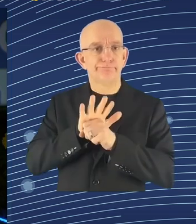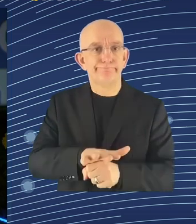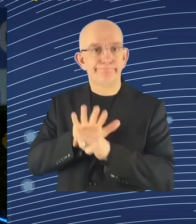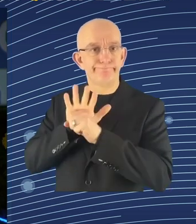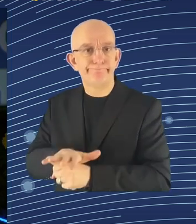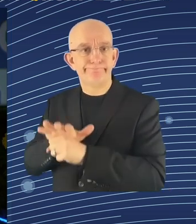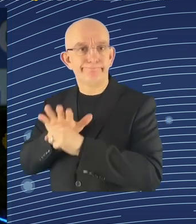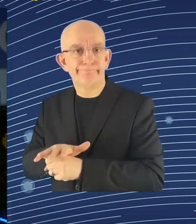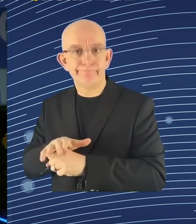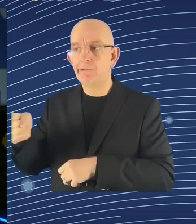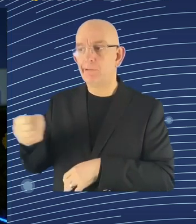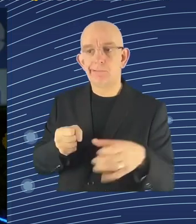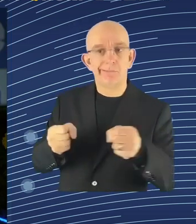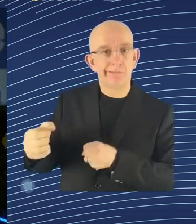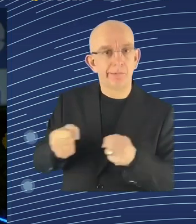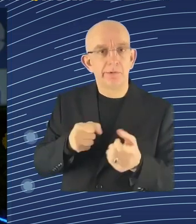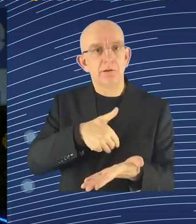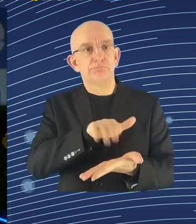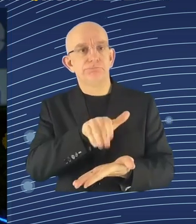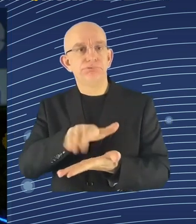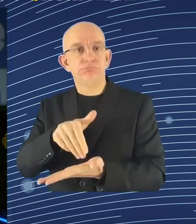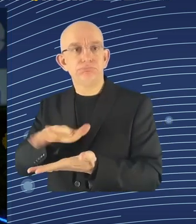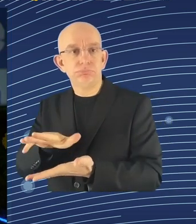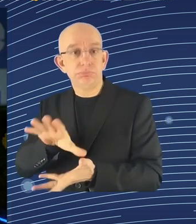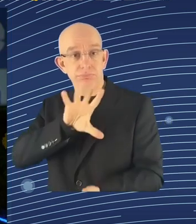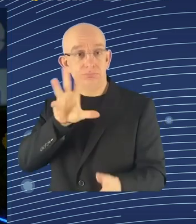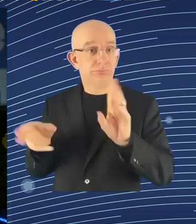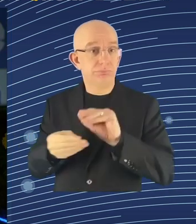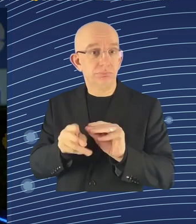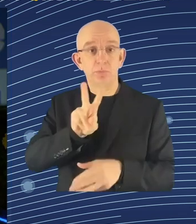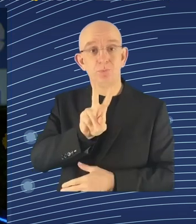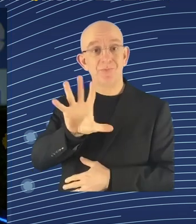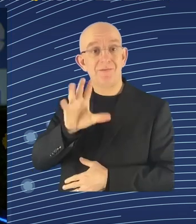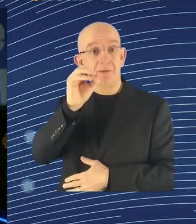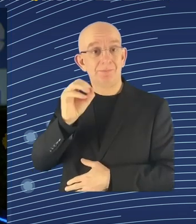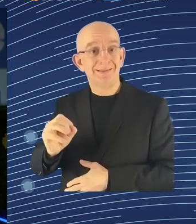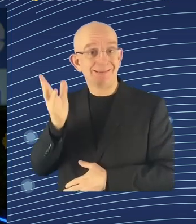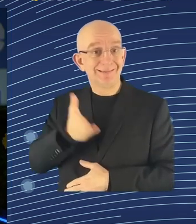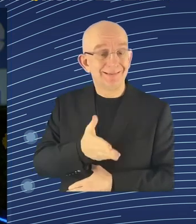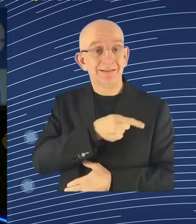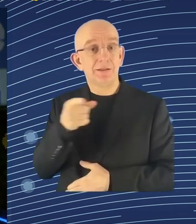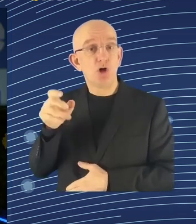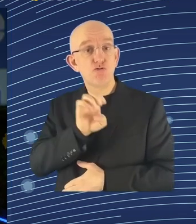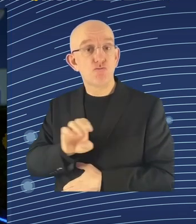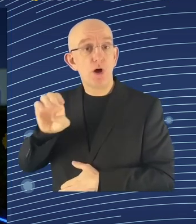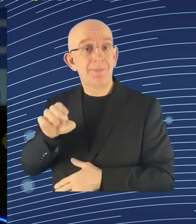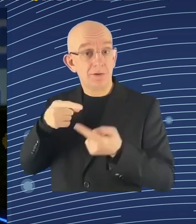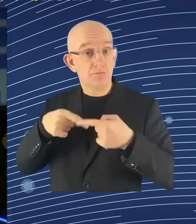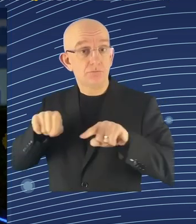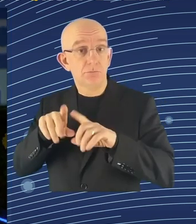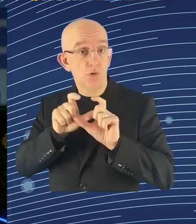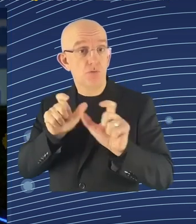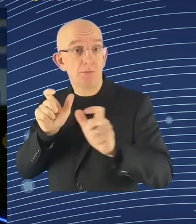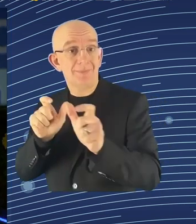to use AI tools to support their recruitment processes. Another major issue is also the use of